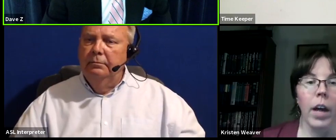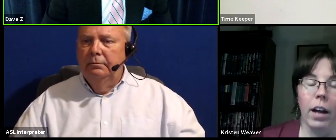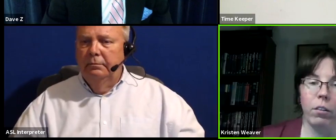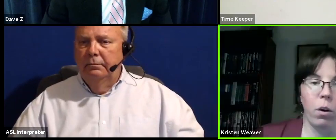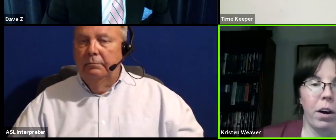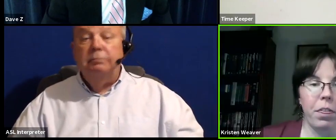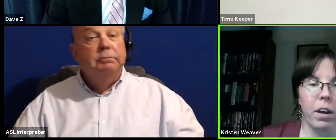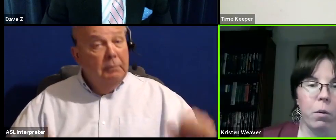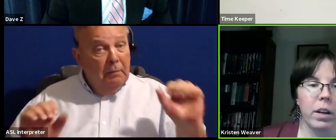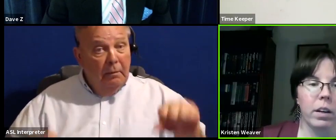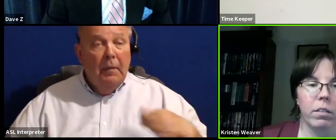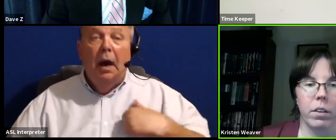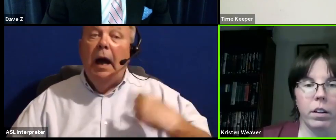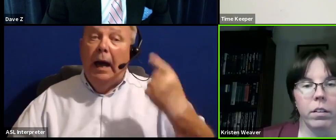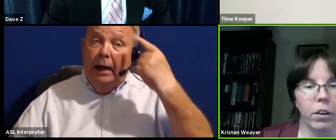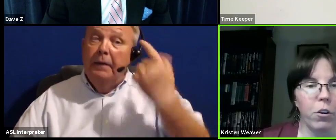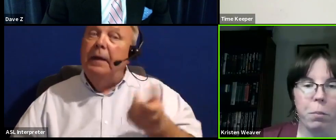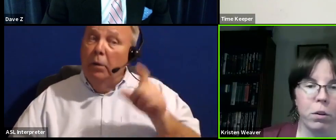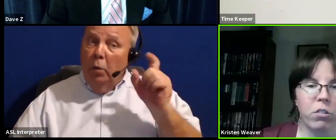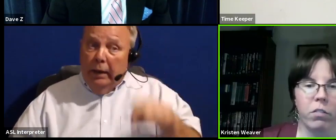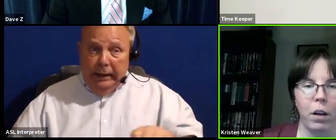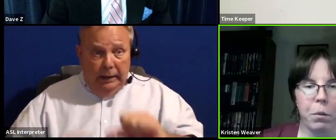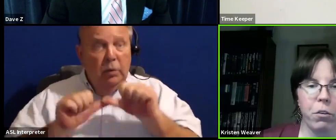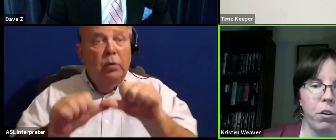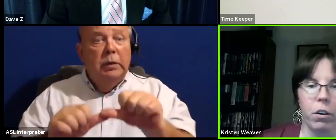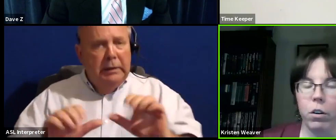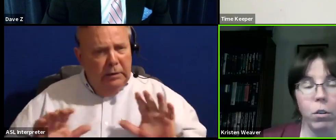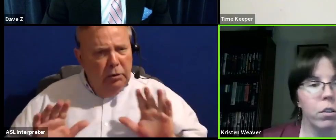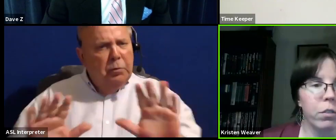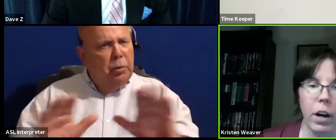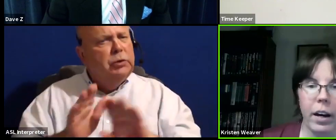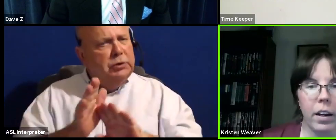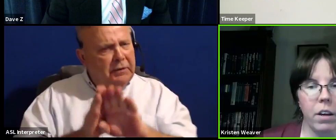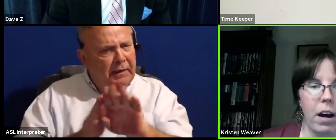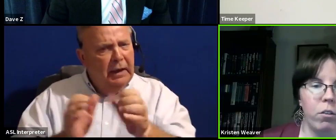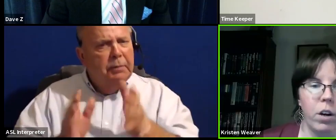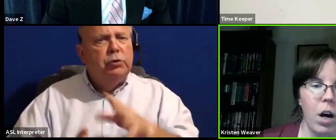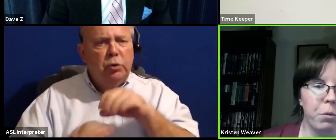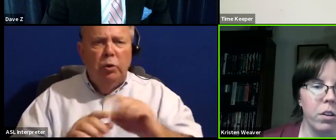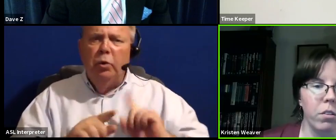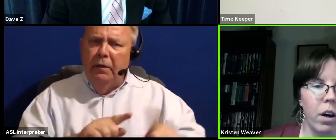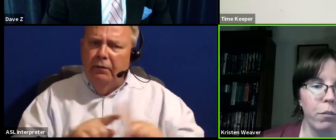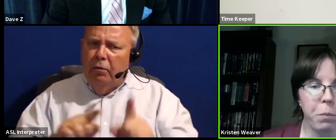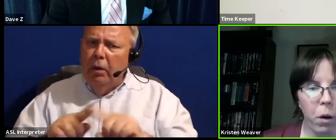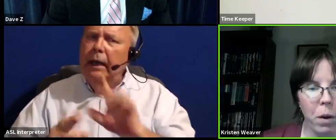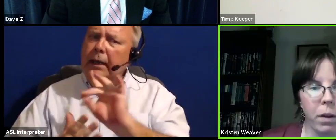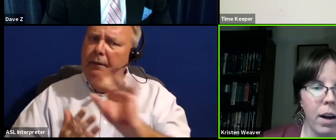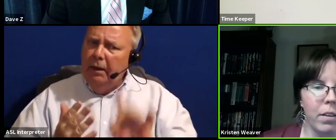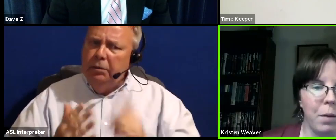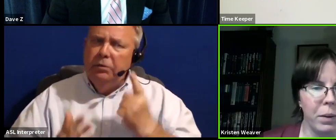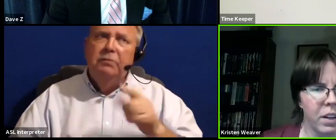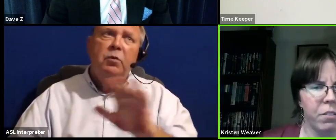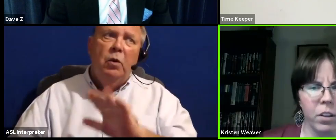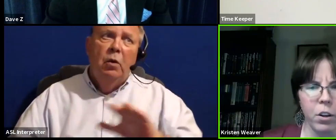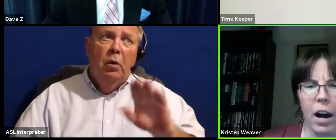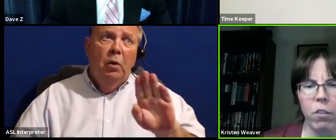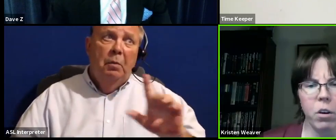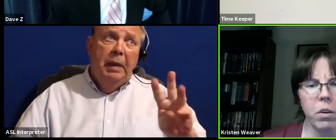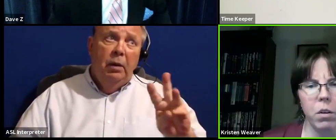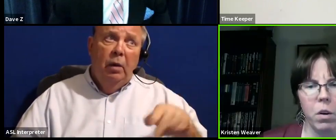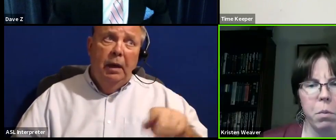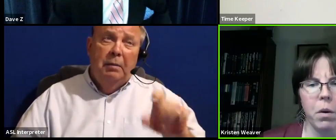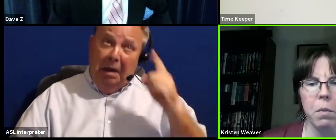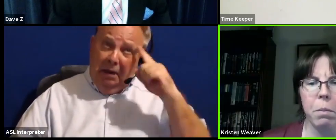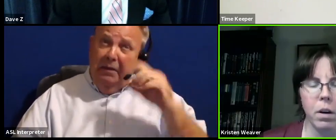Yeah, so I think we need to continue to push developers to include a variety of housing options for Beltway Plaza. I believe senior